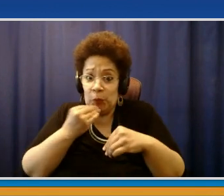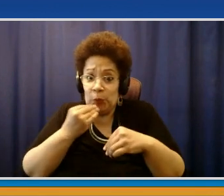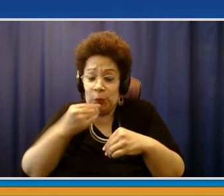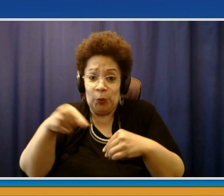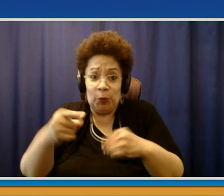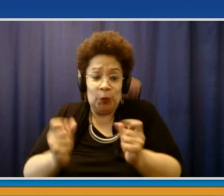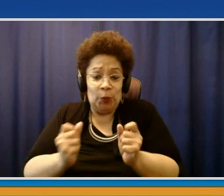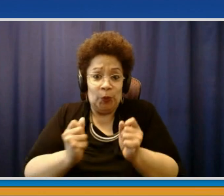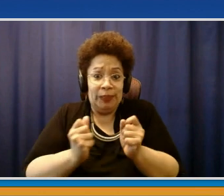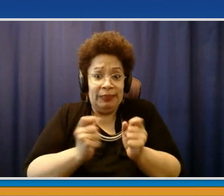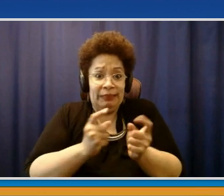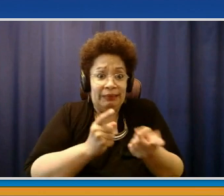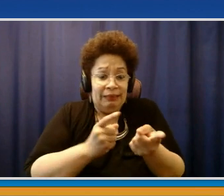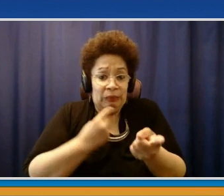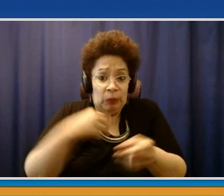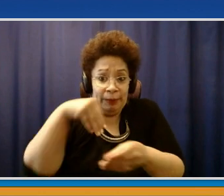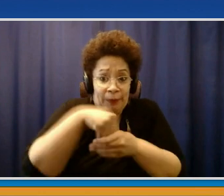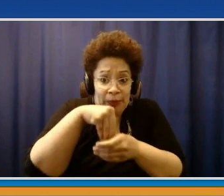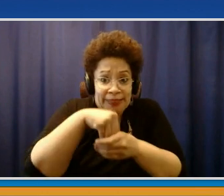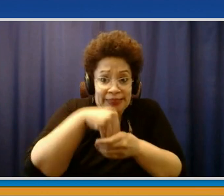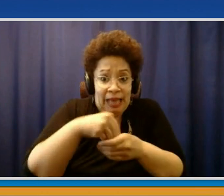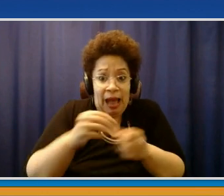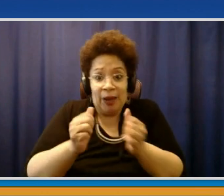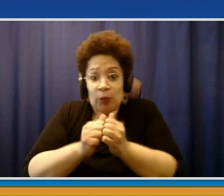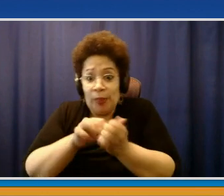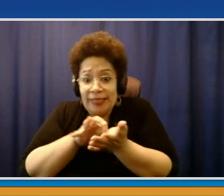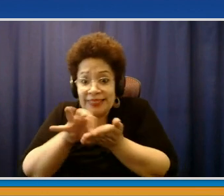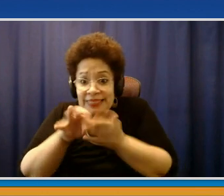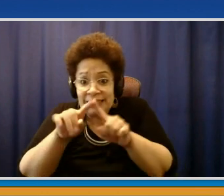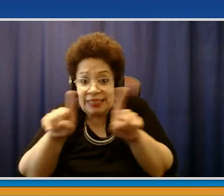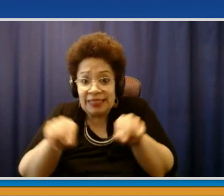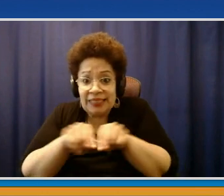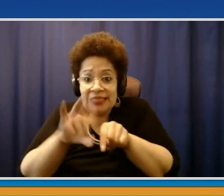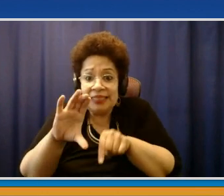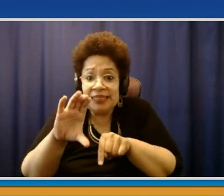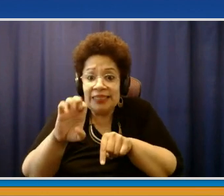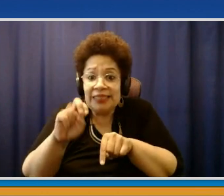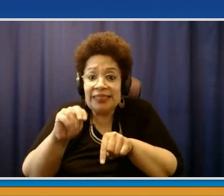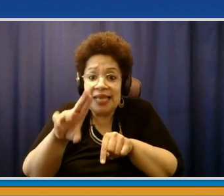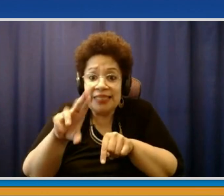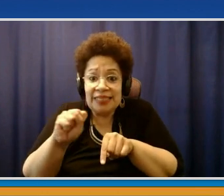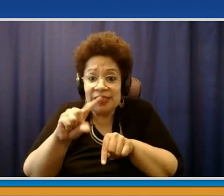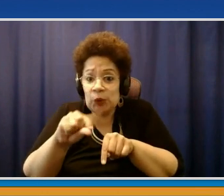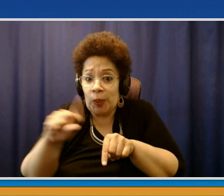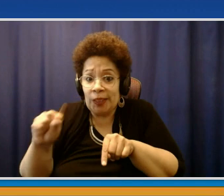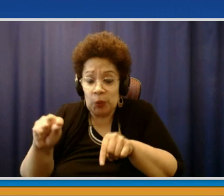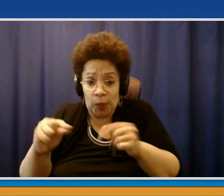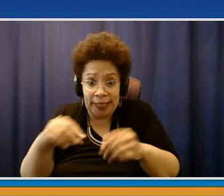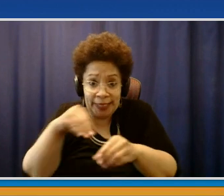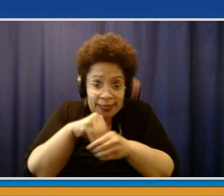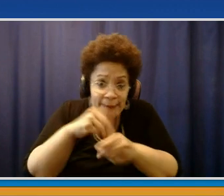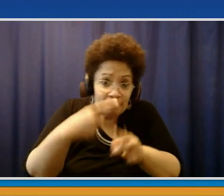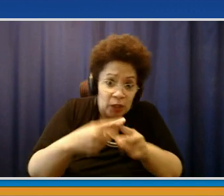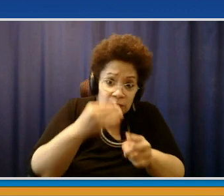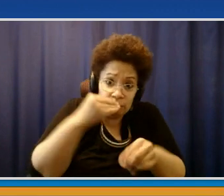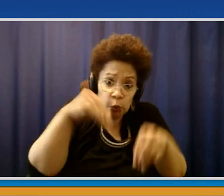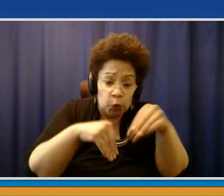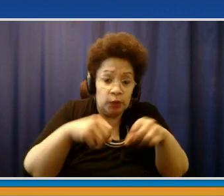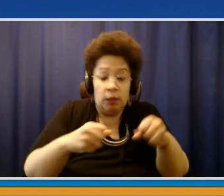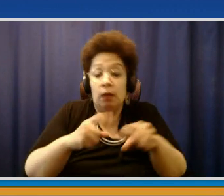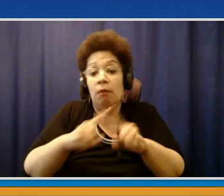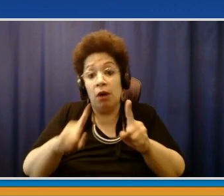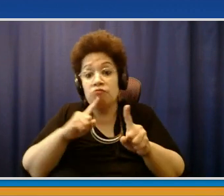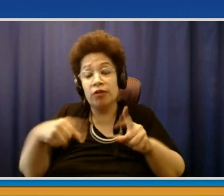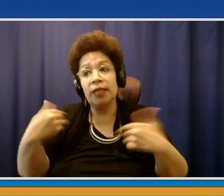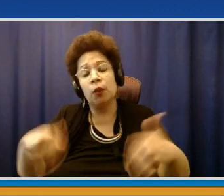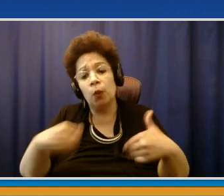the census. But it's been, it's been a long journey. And you wouldn't think that we'd still be here 15 months later